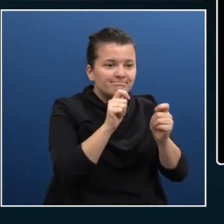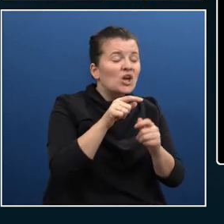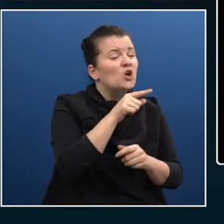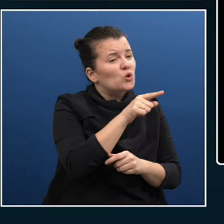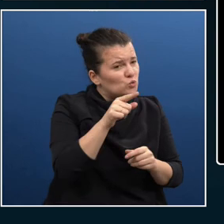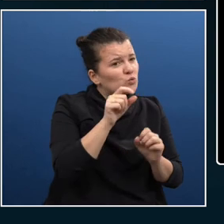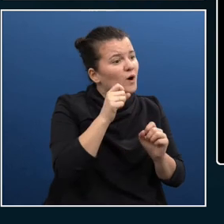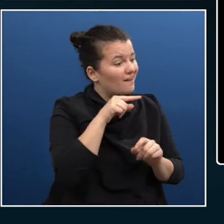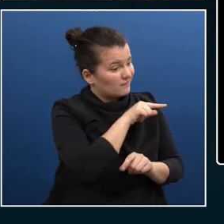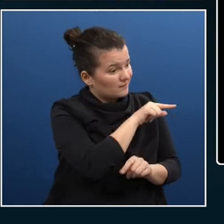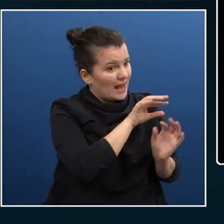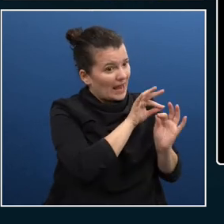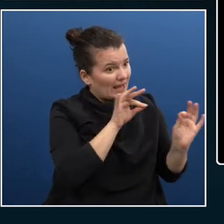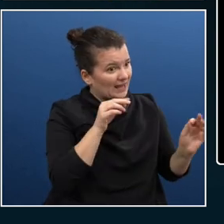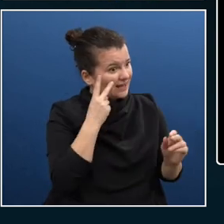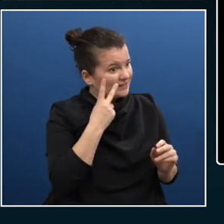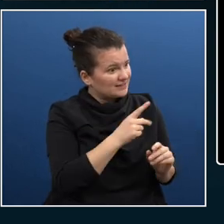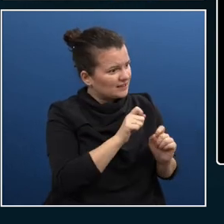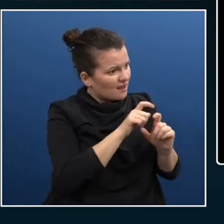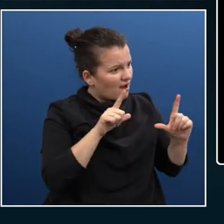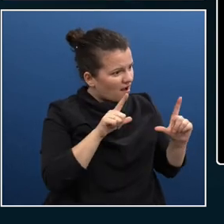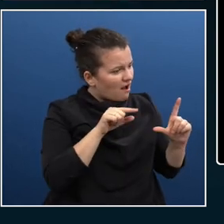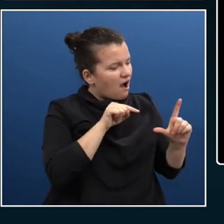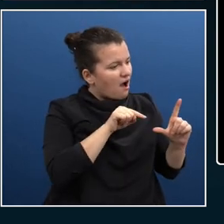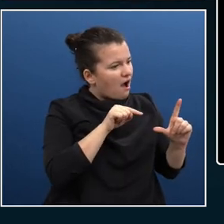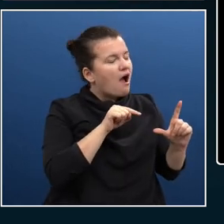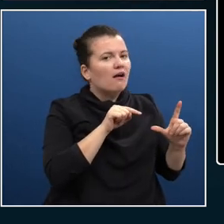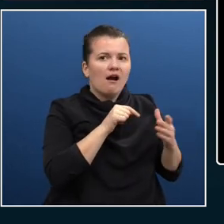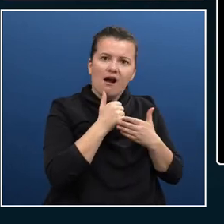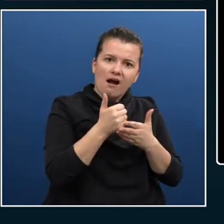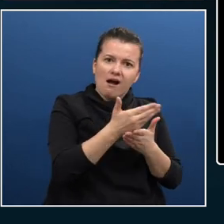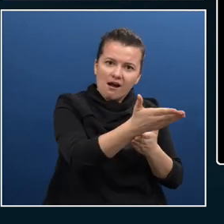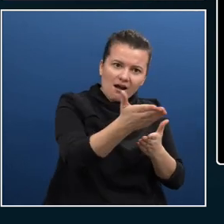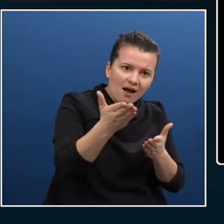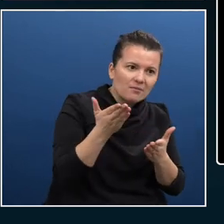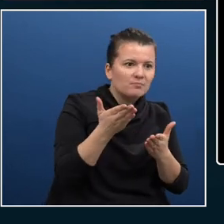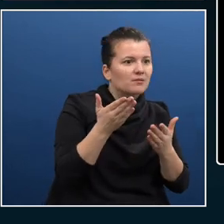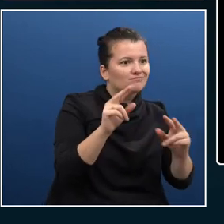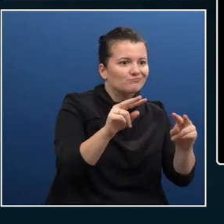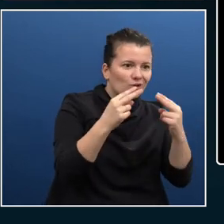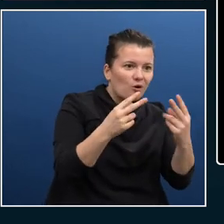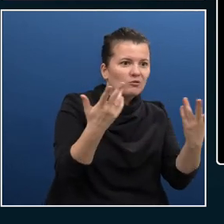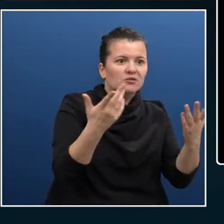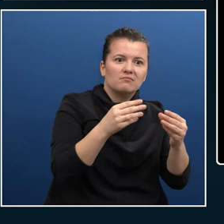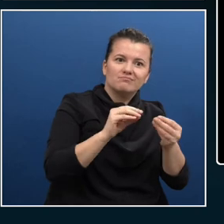help your audience, your customers, and your developers. Thank you so much.